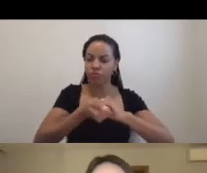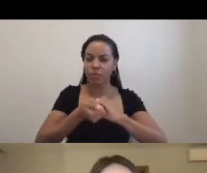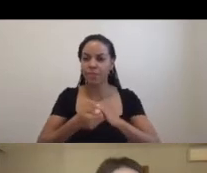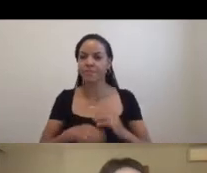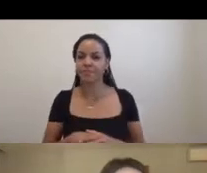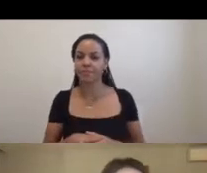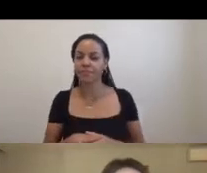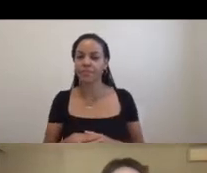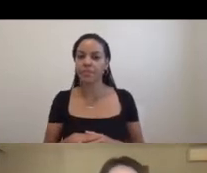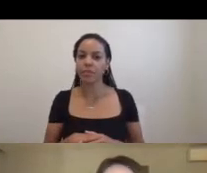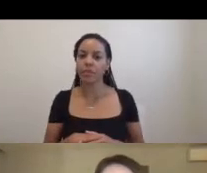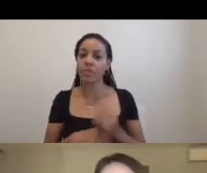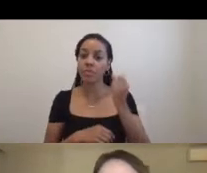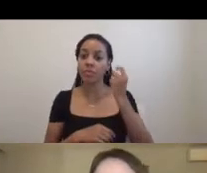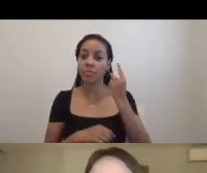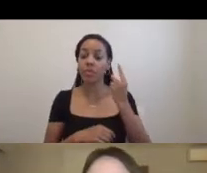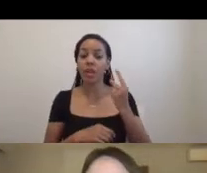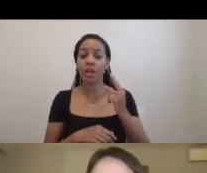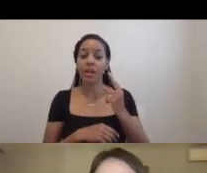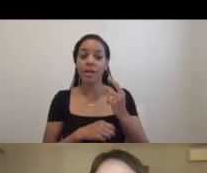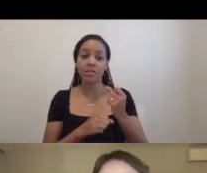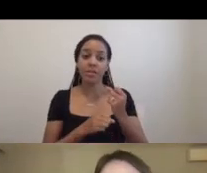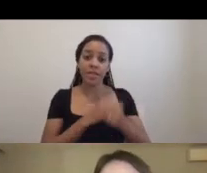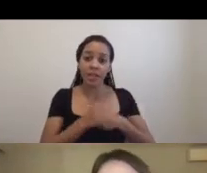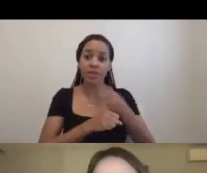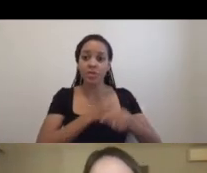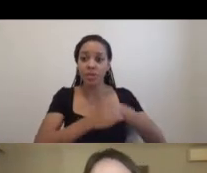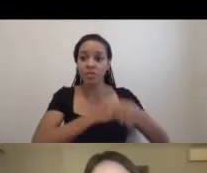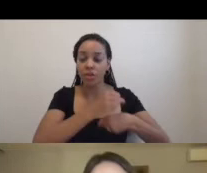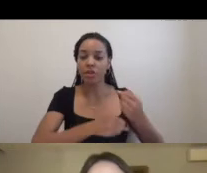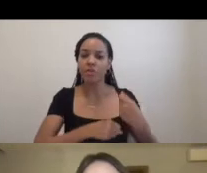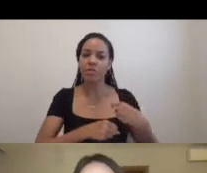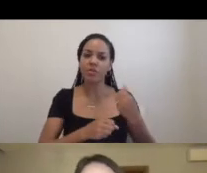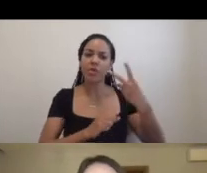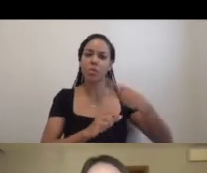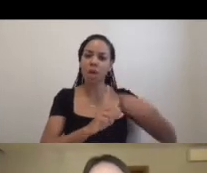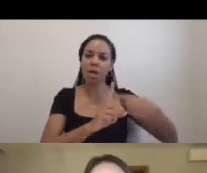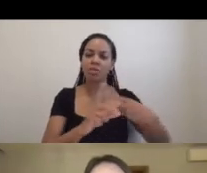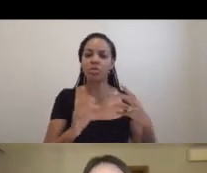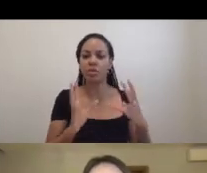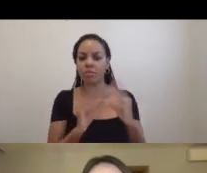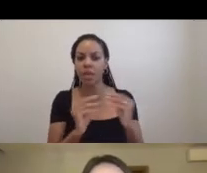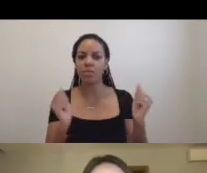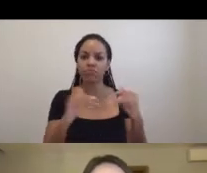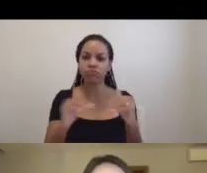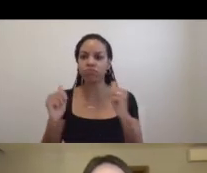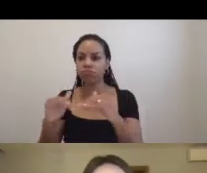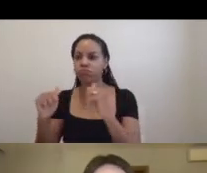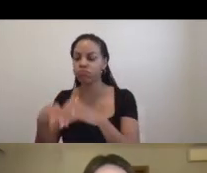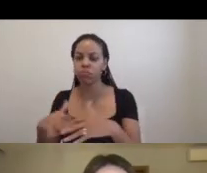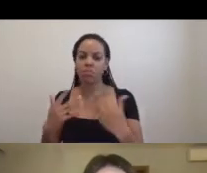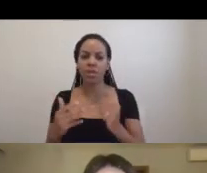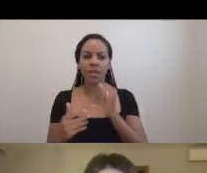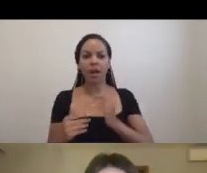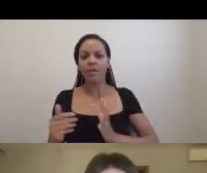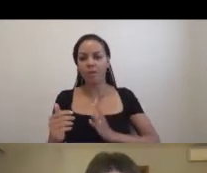Over the years, the group has met every few months, remaining informal, flexible, and mobile, with non-hierarchical